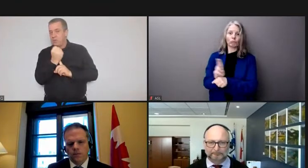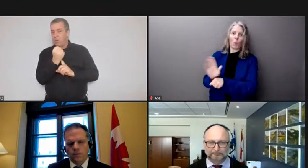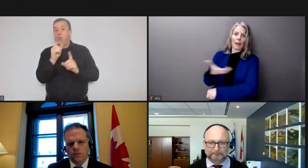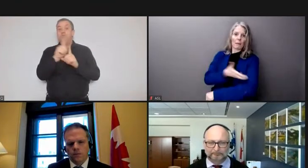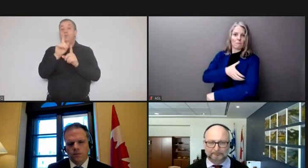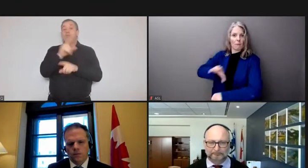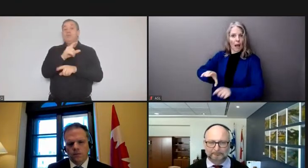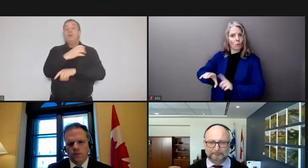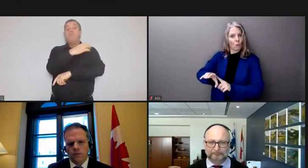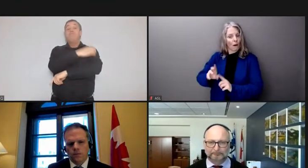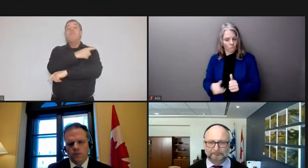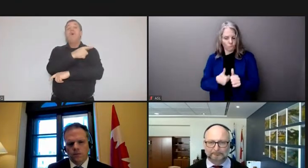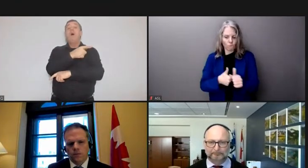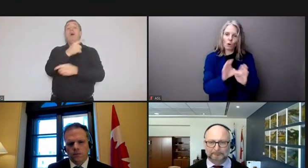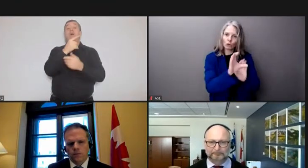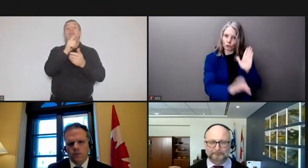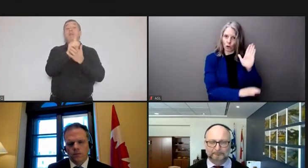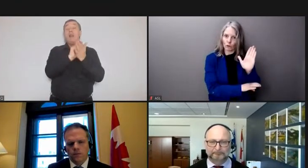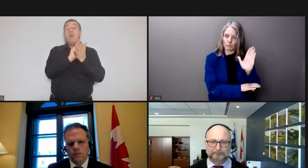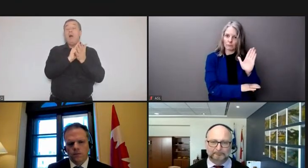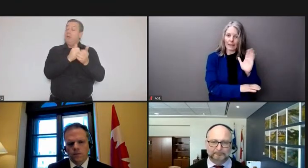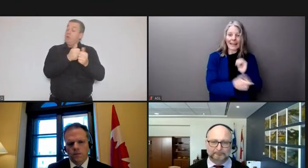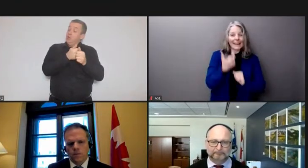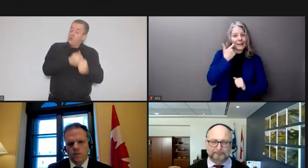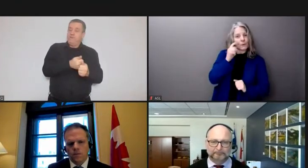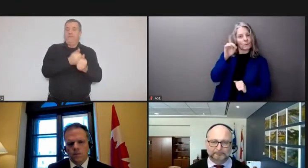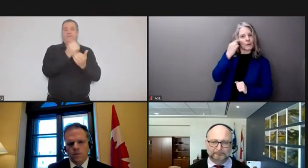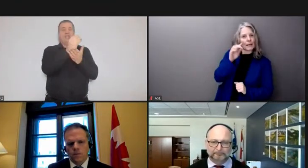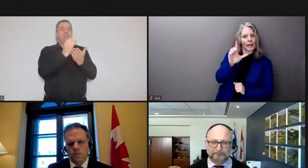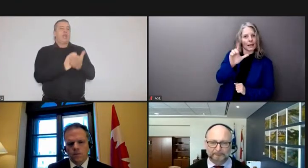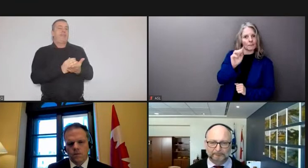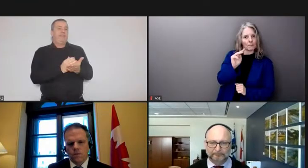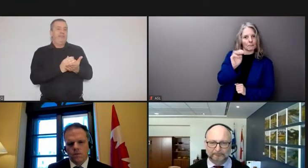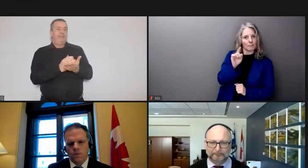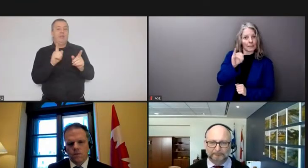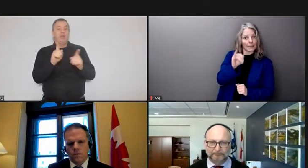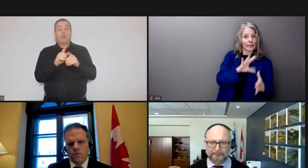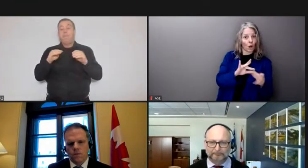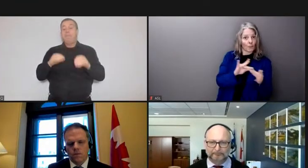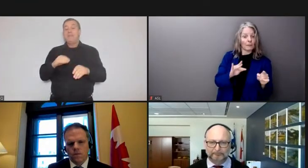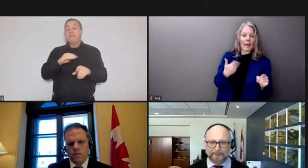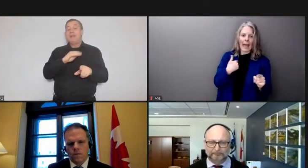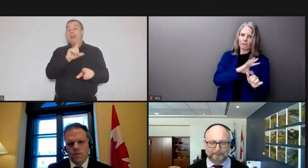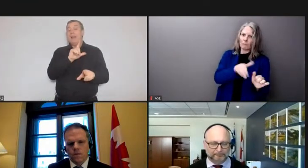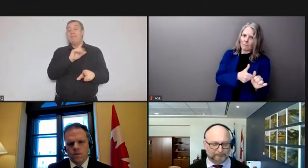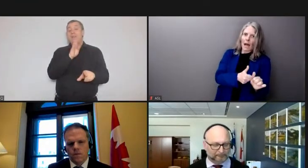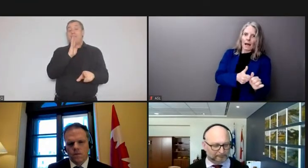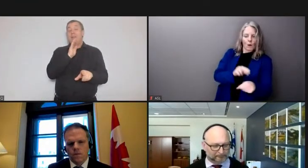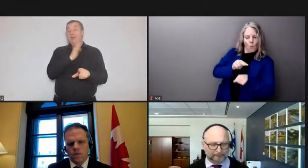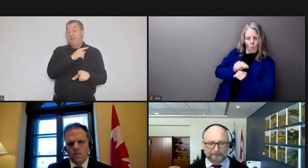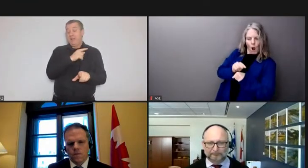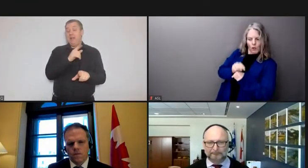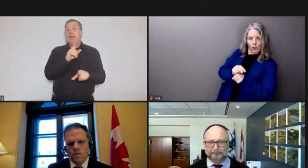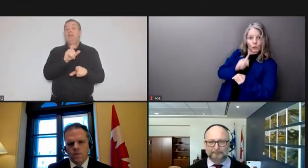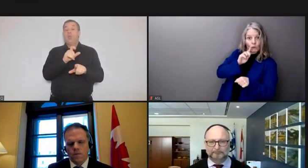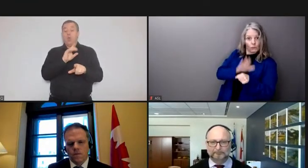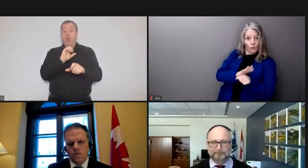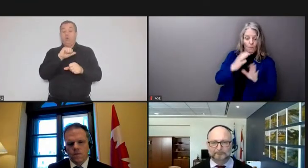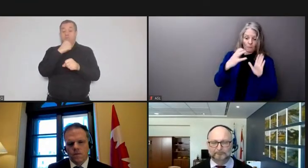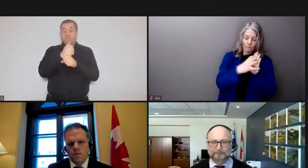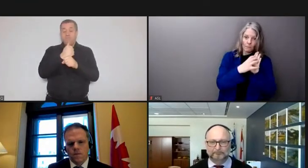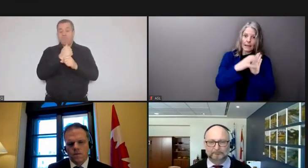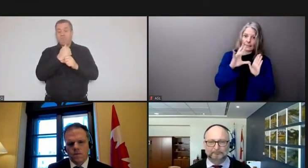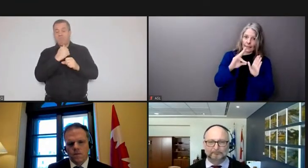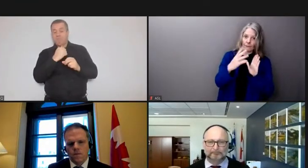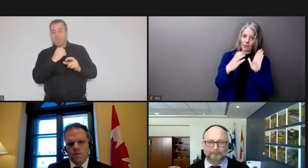consistent with the charter and as you heard minister lametti indicate uh there are are safeguards there that ensure that sections uh seven and